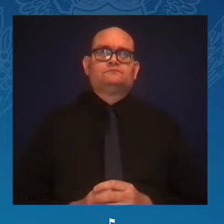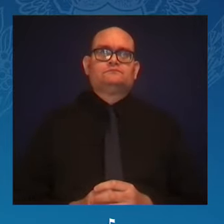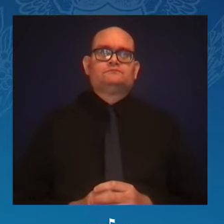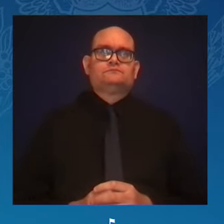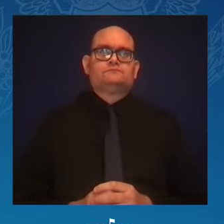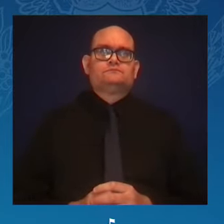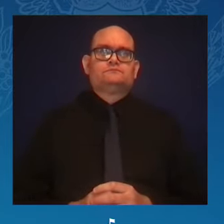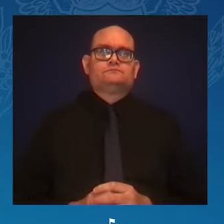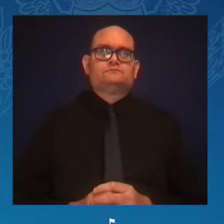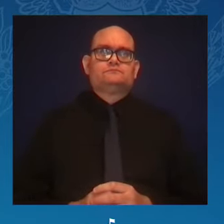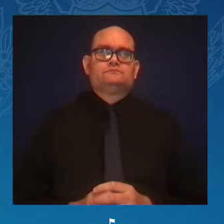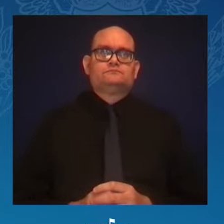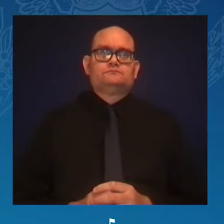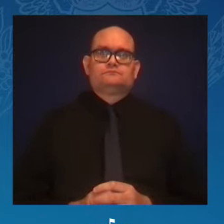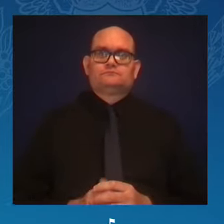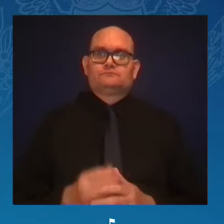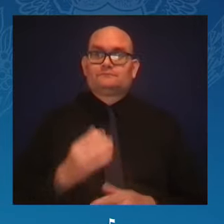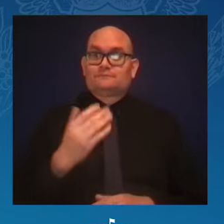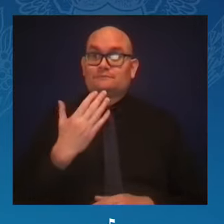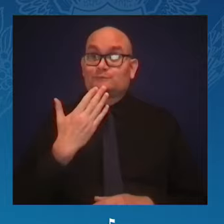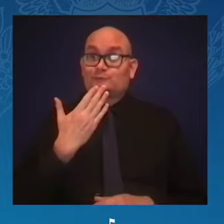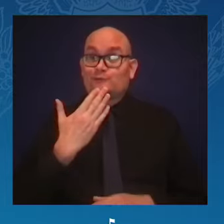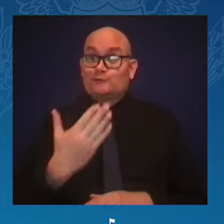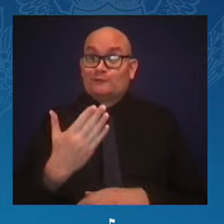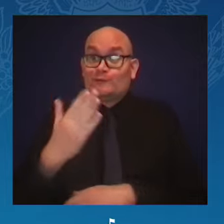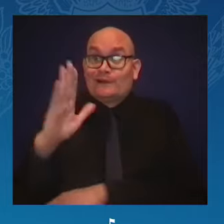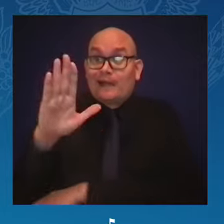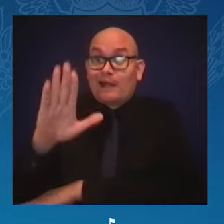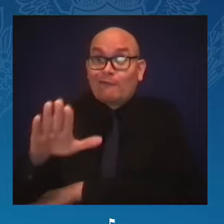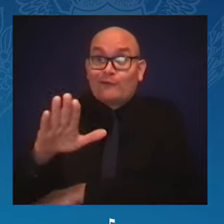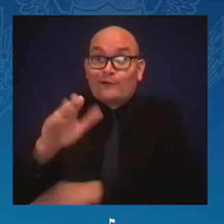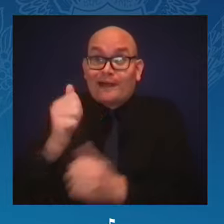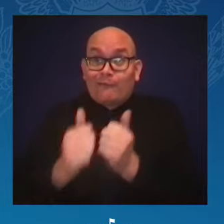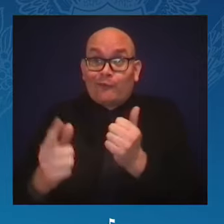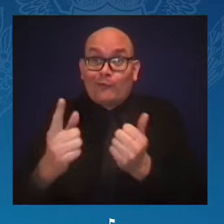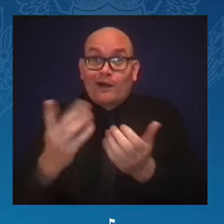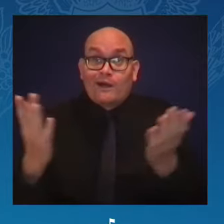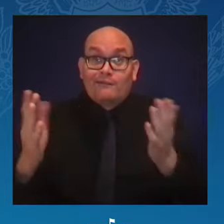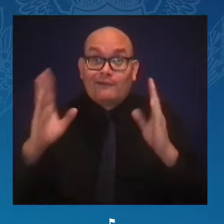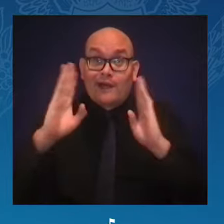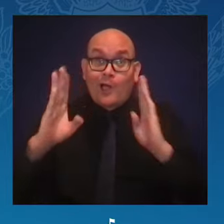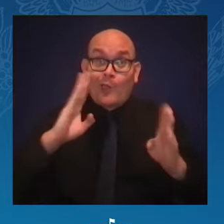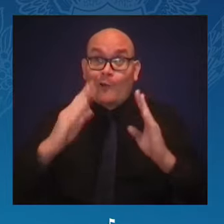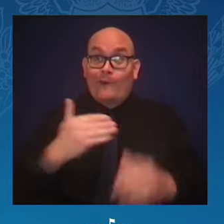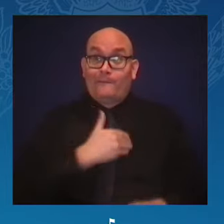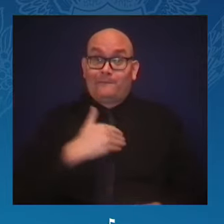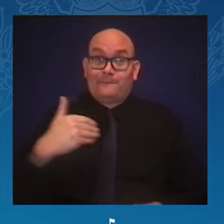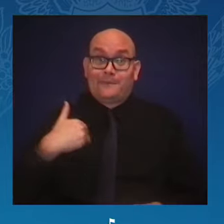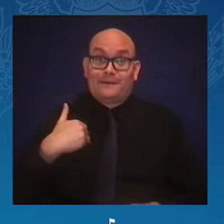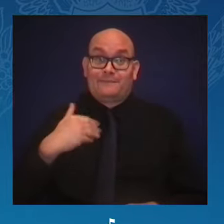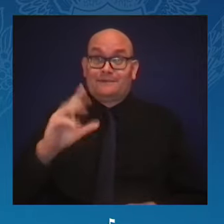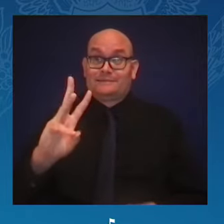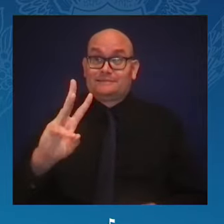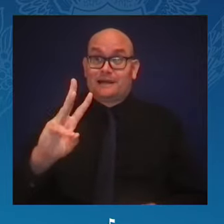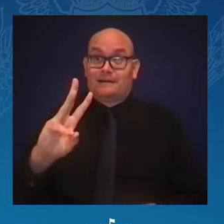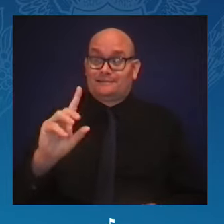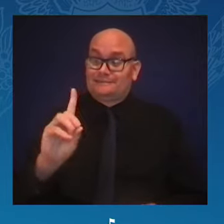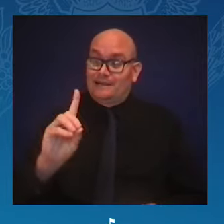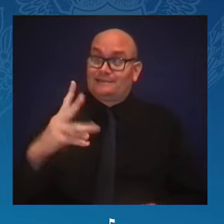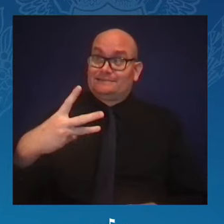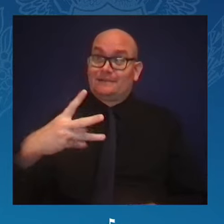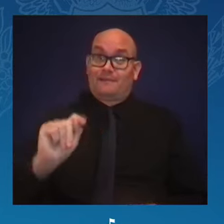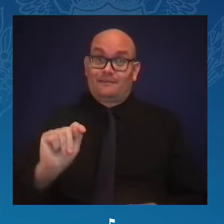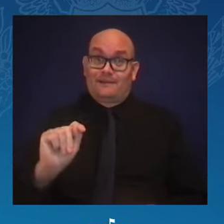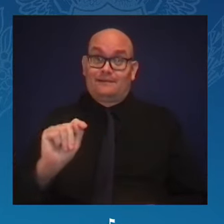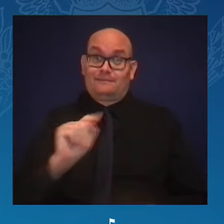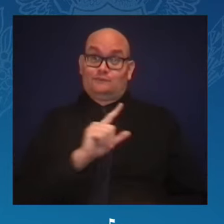Good afternoon and greetings to the members of Delta Sigma Theta And all of our distinguished